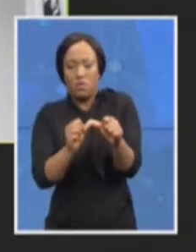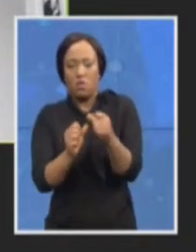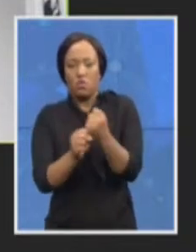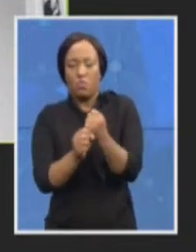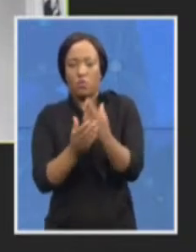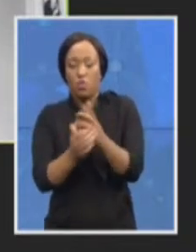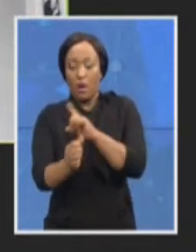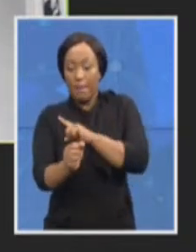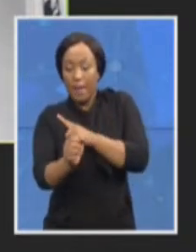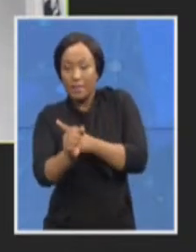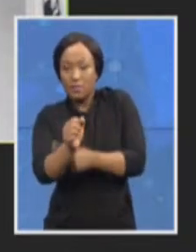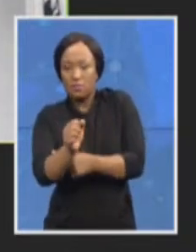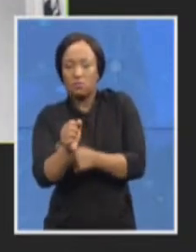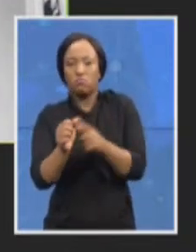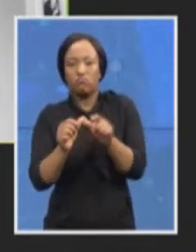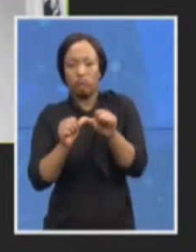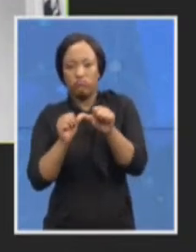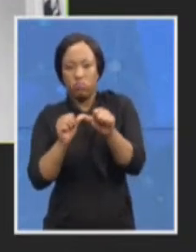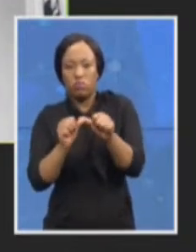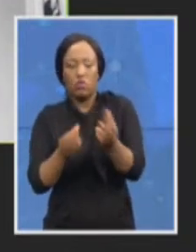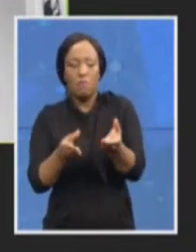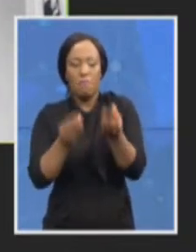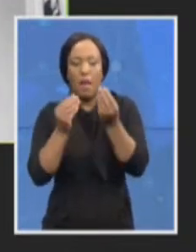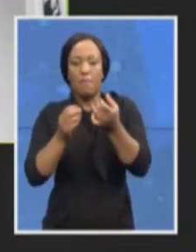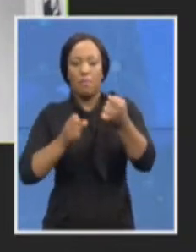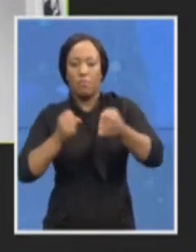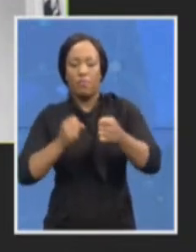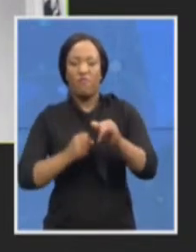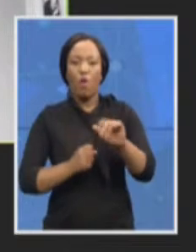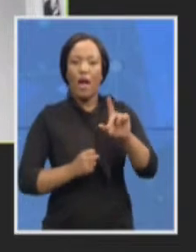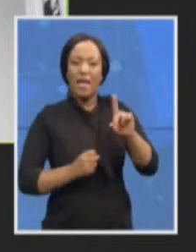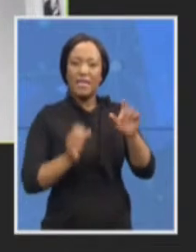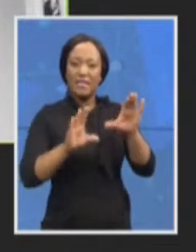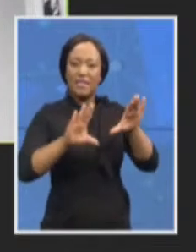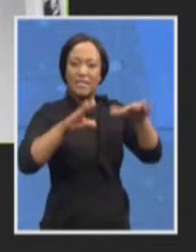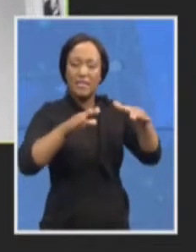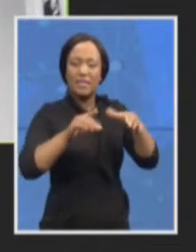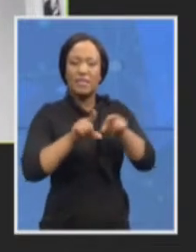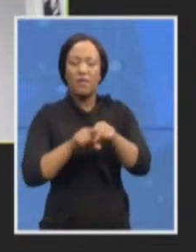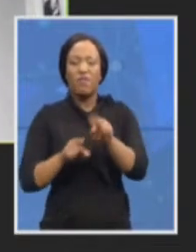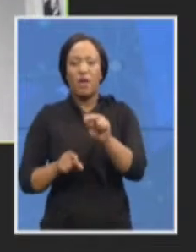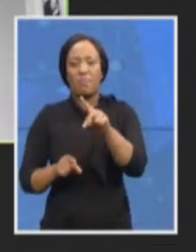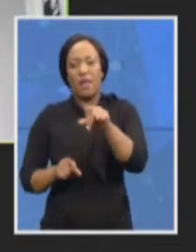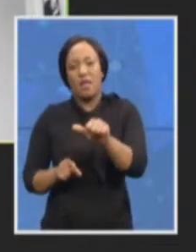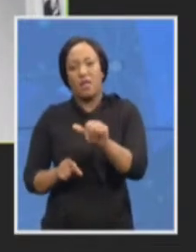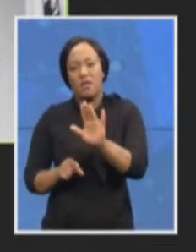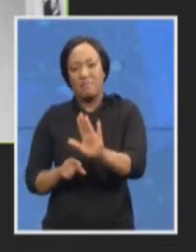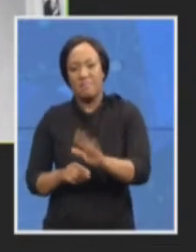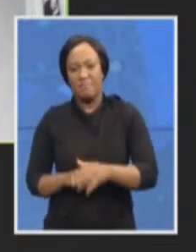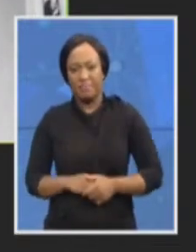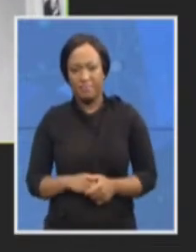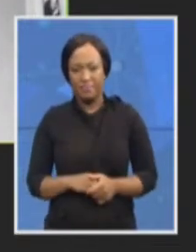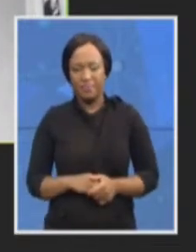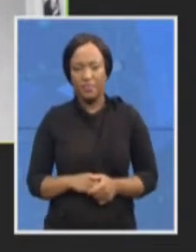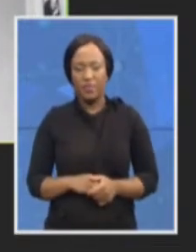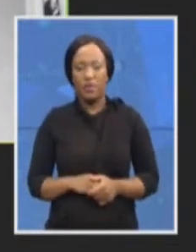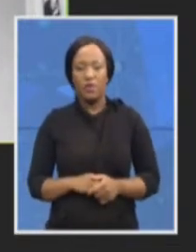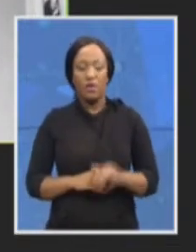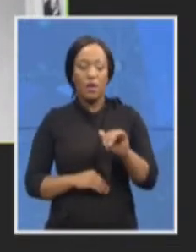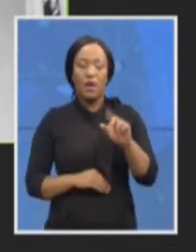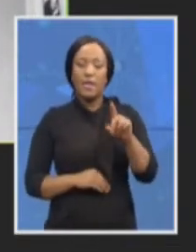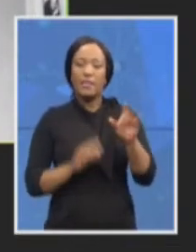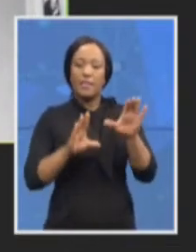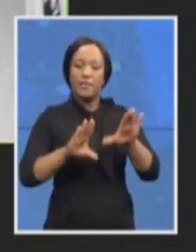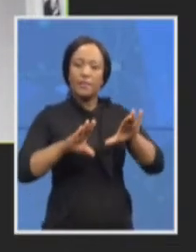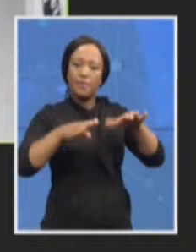for the ID and the broader NPA as well. The ID is working closely with other parts of the NPA. The